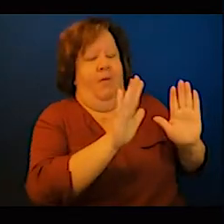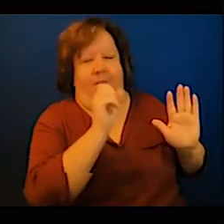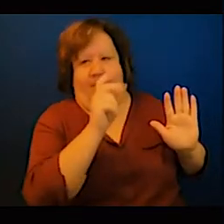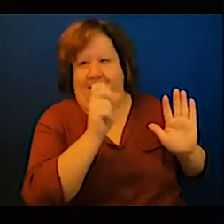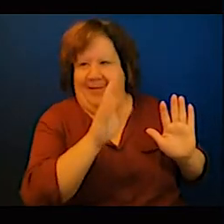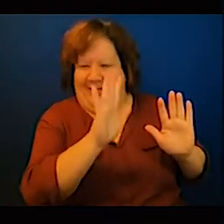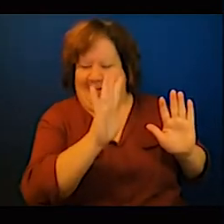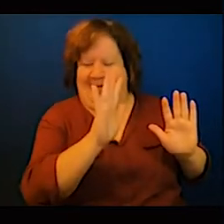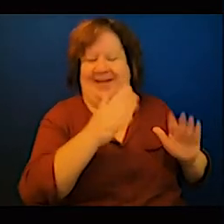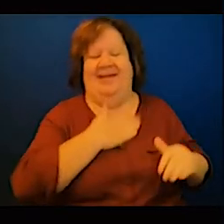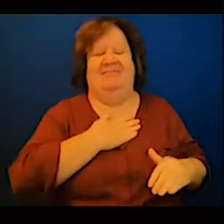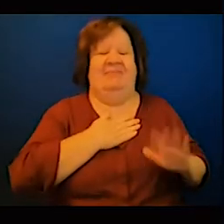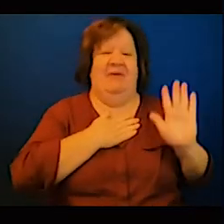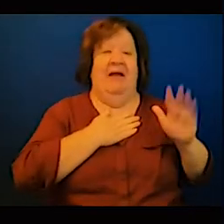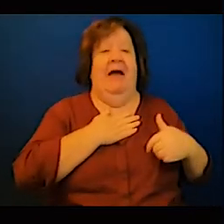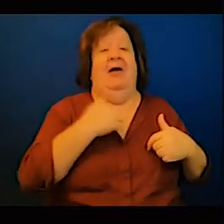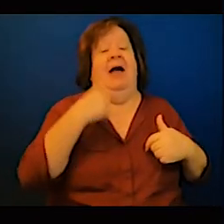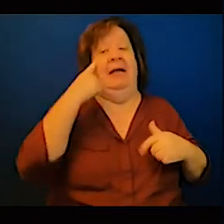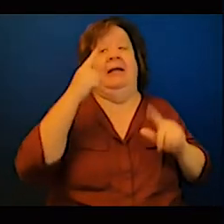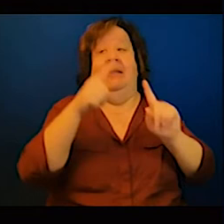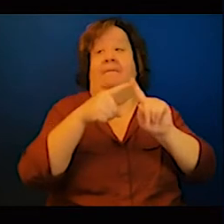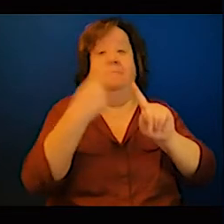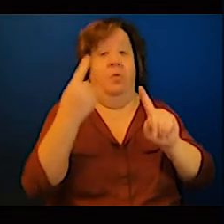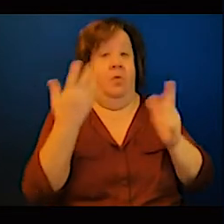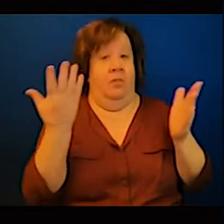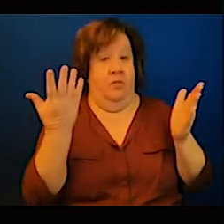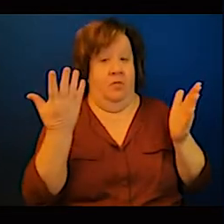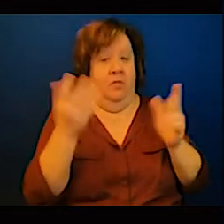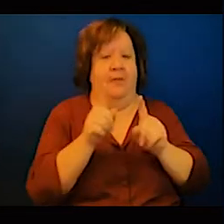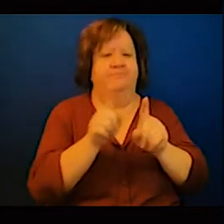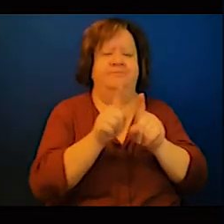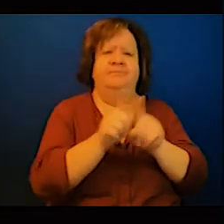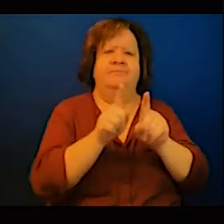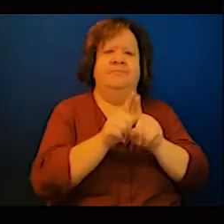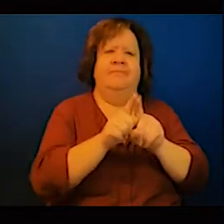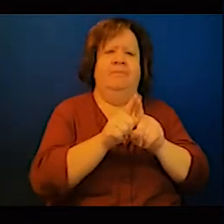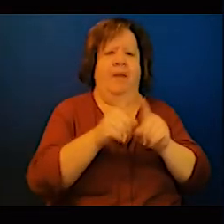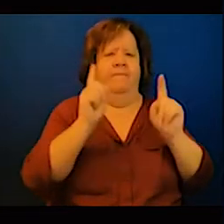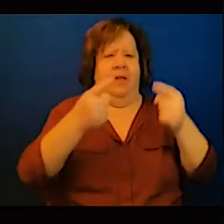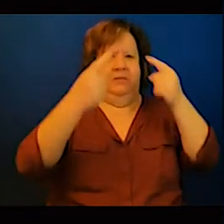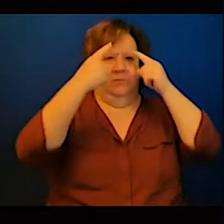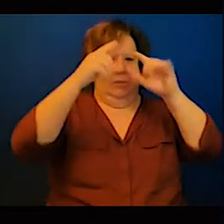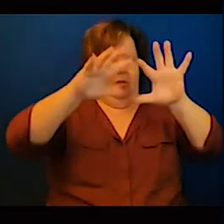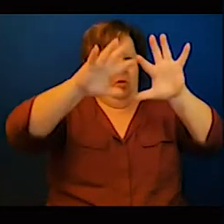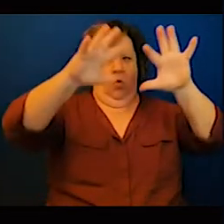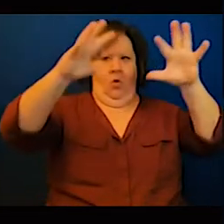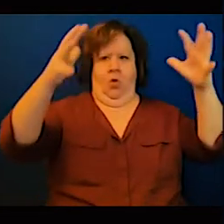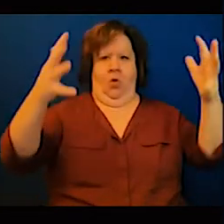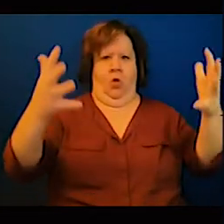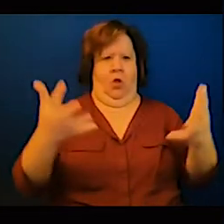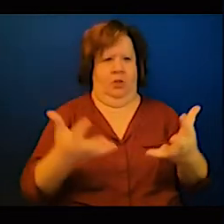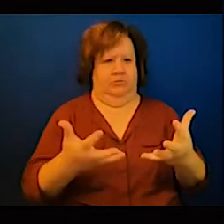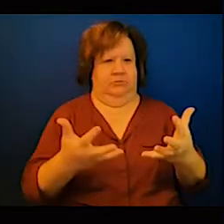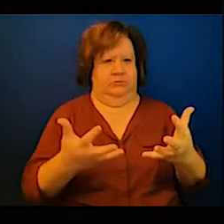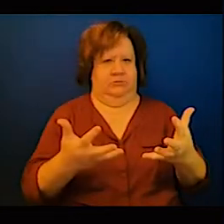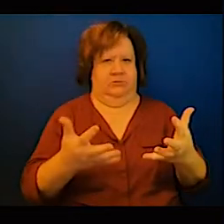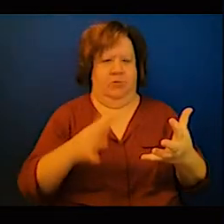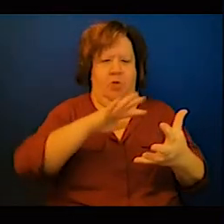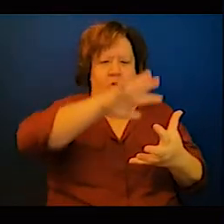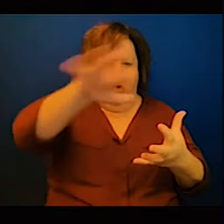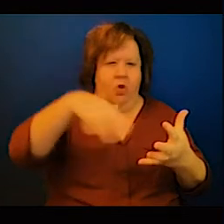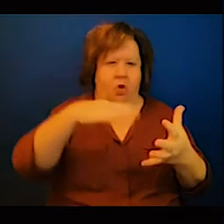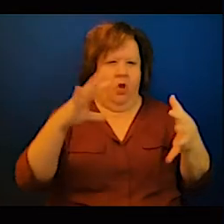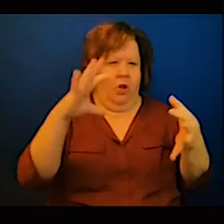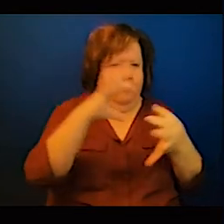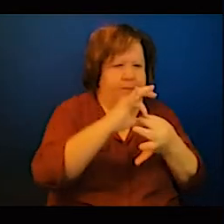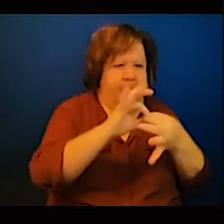interconnected approach rather than series of separate measures. And this is where, for example,